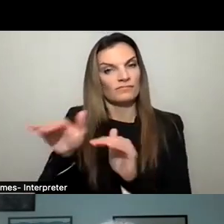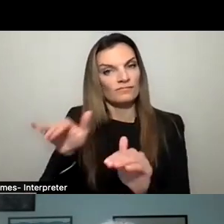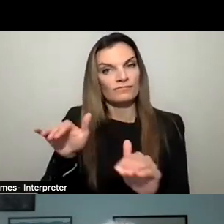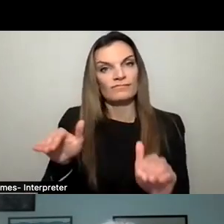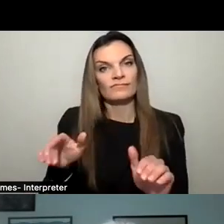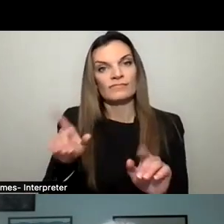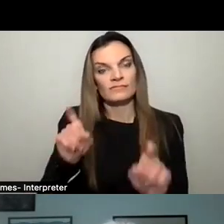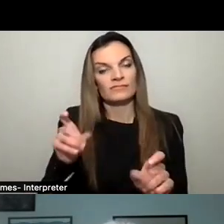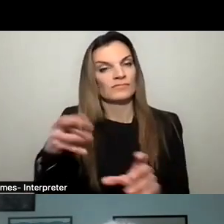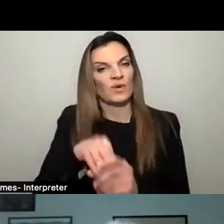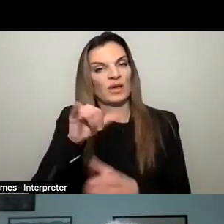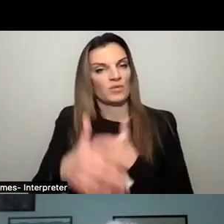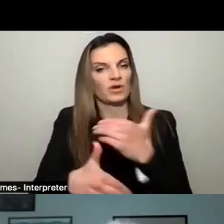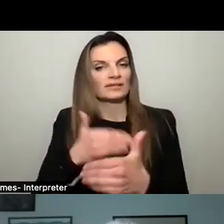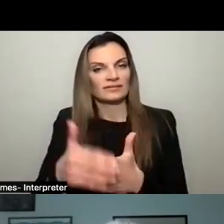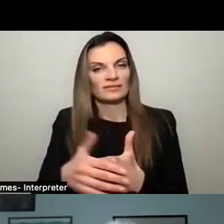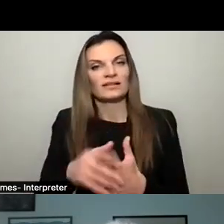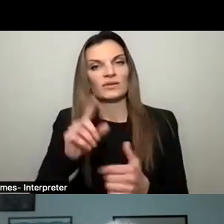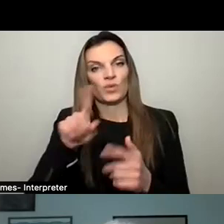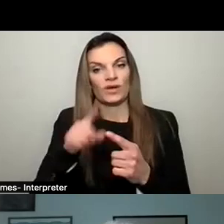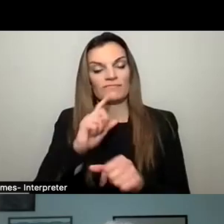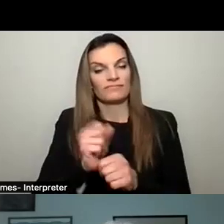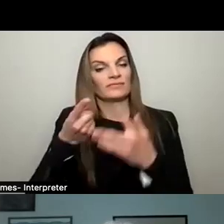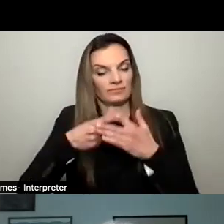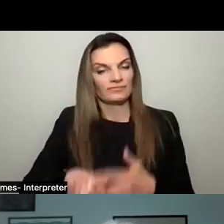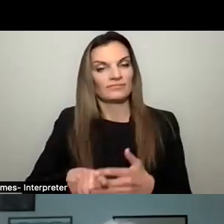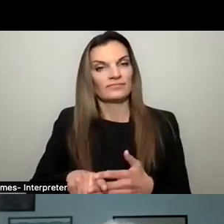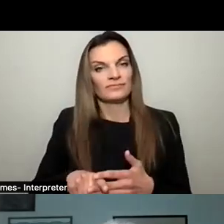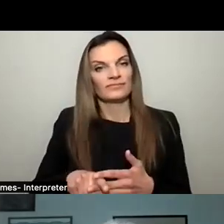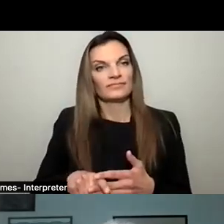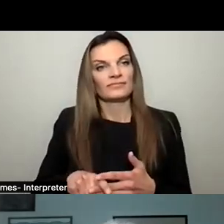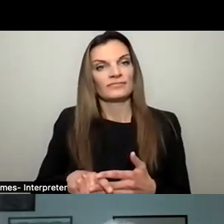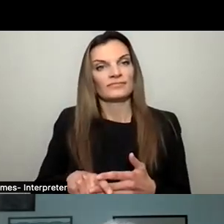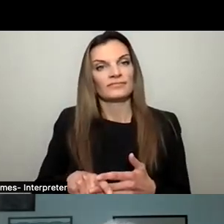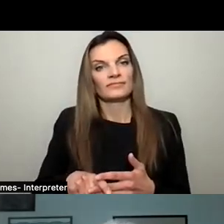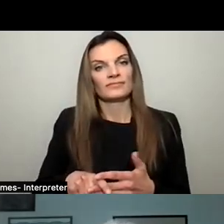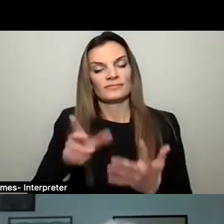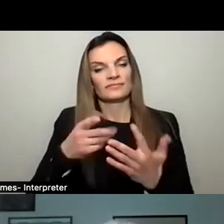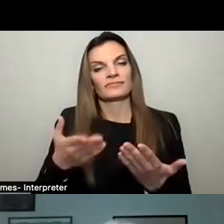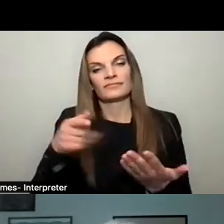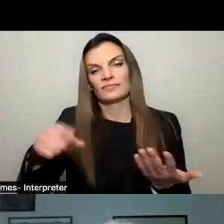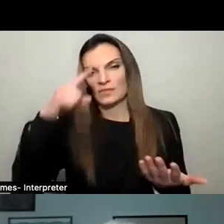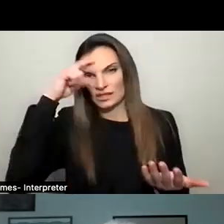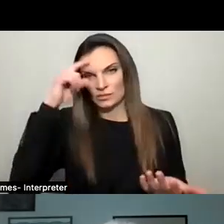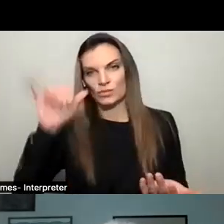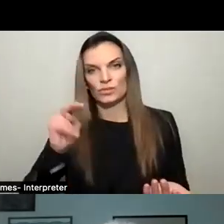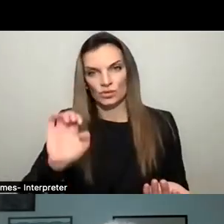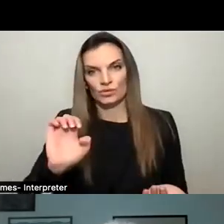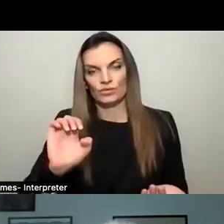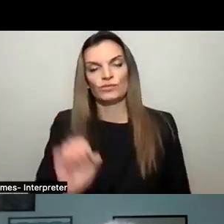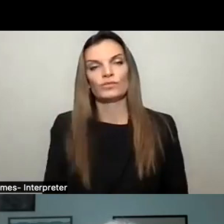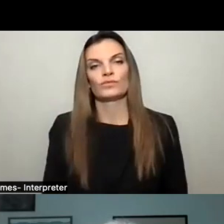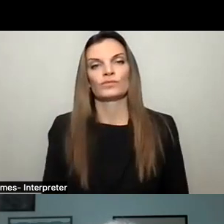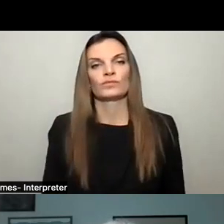be part of that process when we get started, probably in early summer in June, when we move